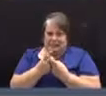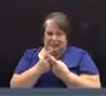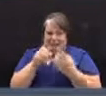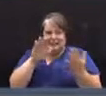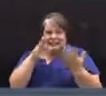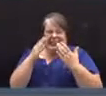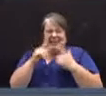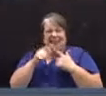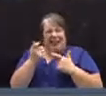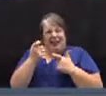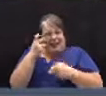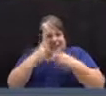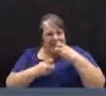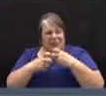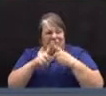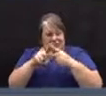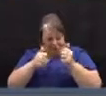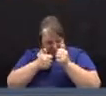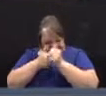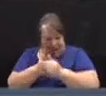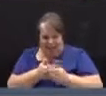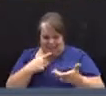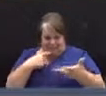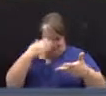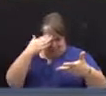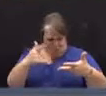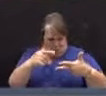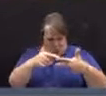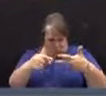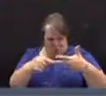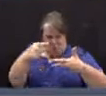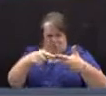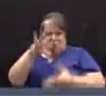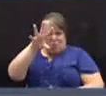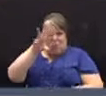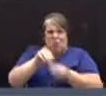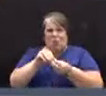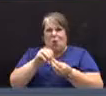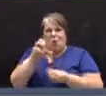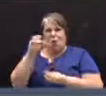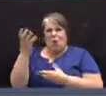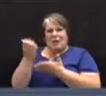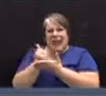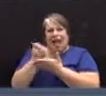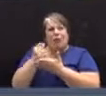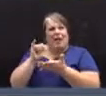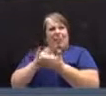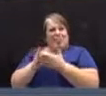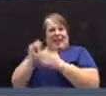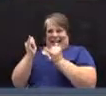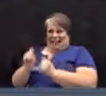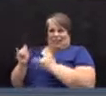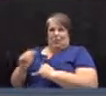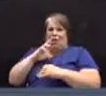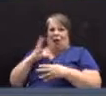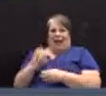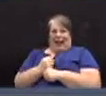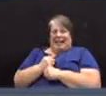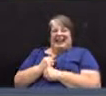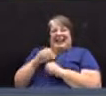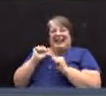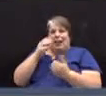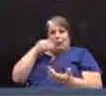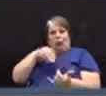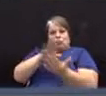seem a little difficult to follow if you didn't know the total salary that individuals are getting? So if you could please